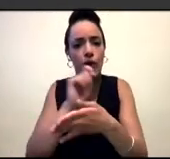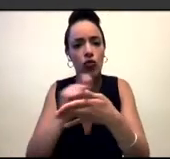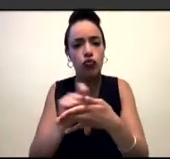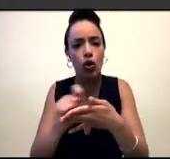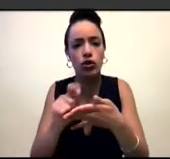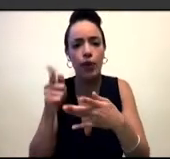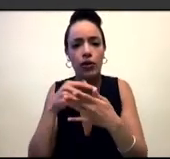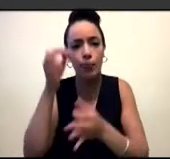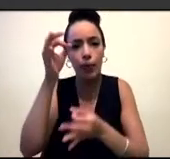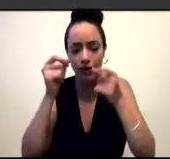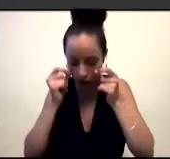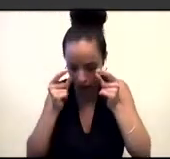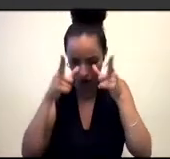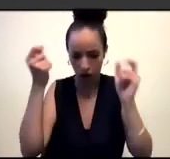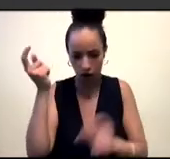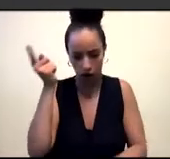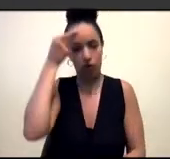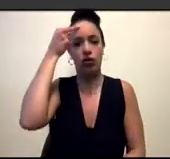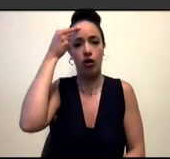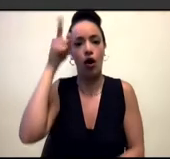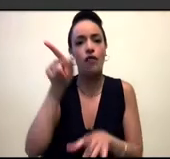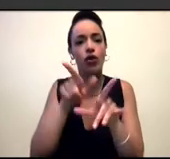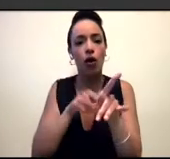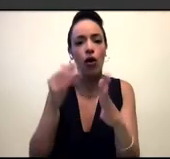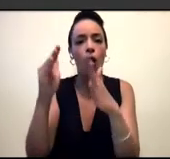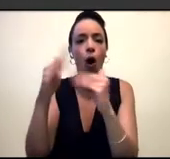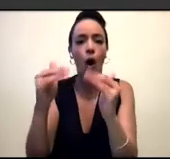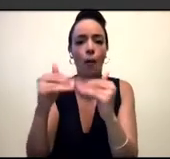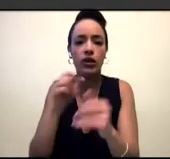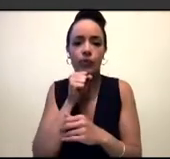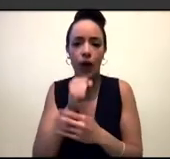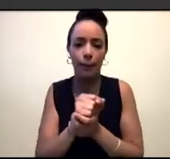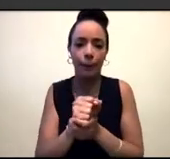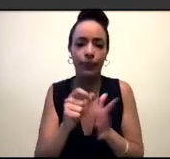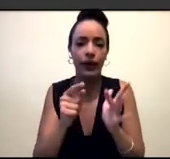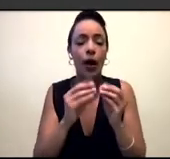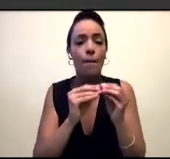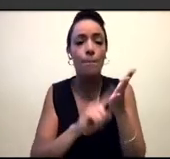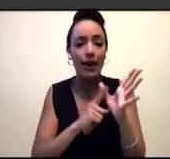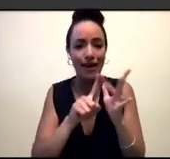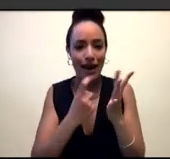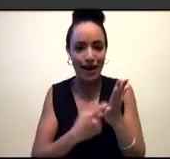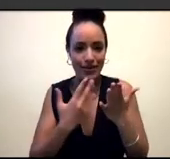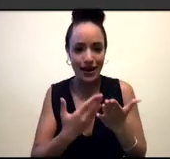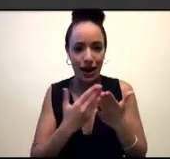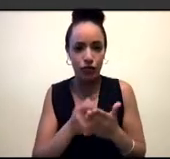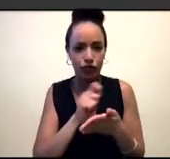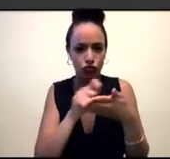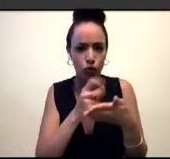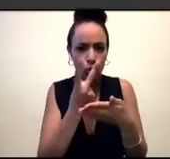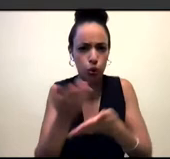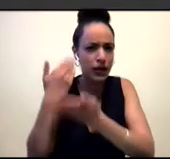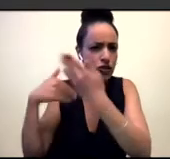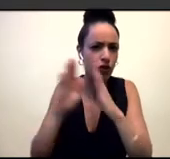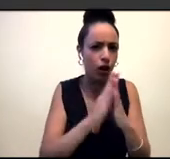Blair Imani is a historian, activist and public speaker. Blair has written two historical books, Modern